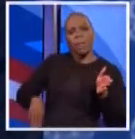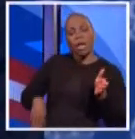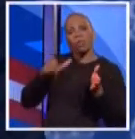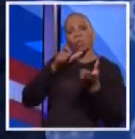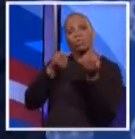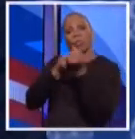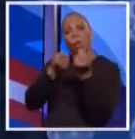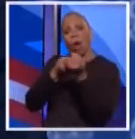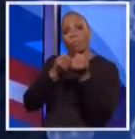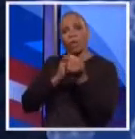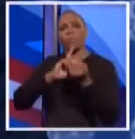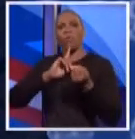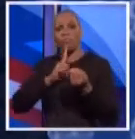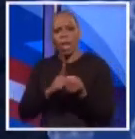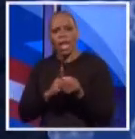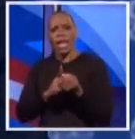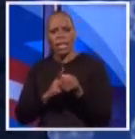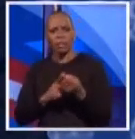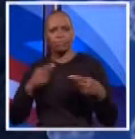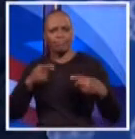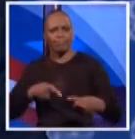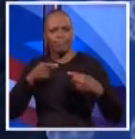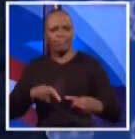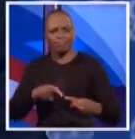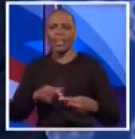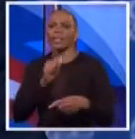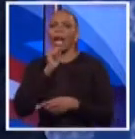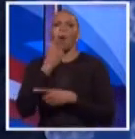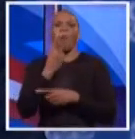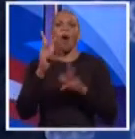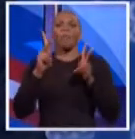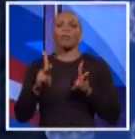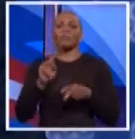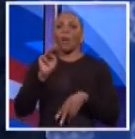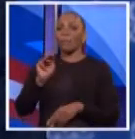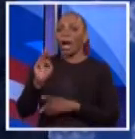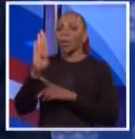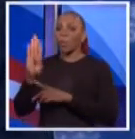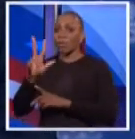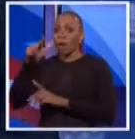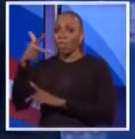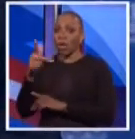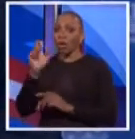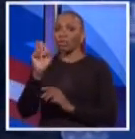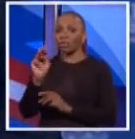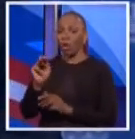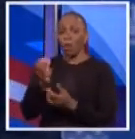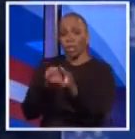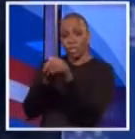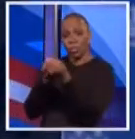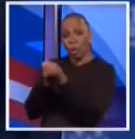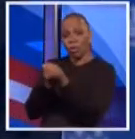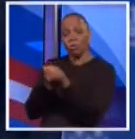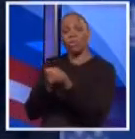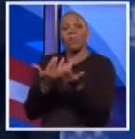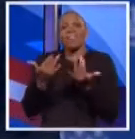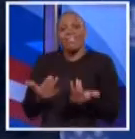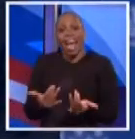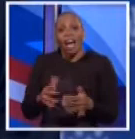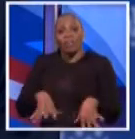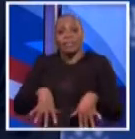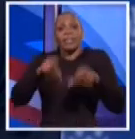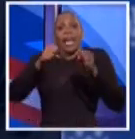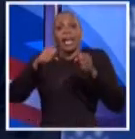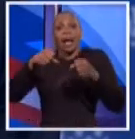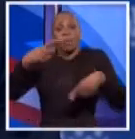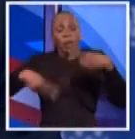that third term. Nobody who wanted to prevent Mike Bloomberg from having a third term is supporting you. So you're taking an argument that you had nothing